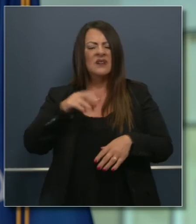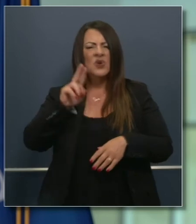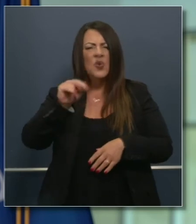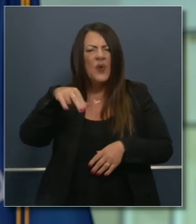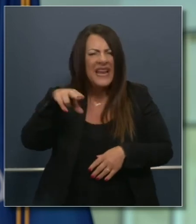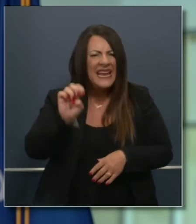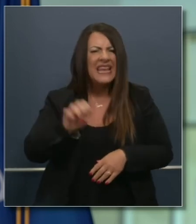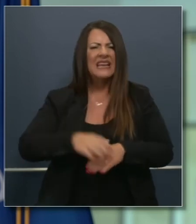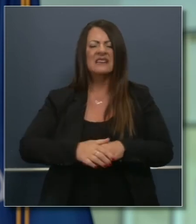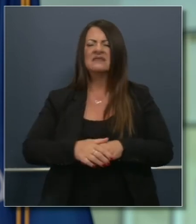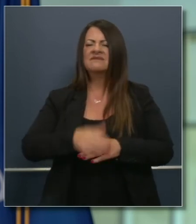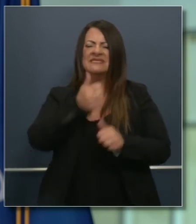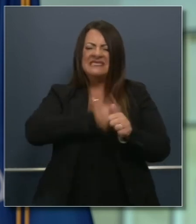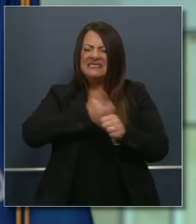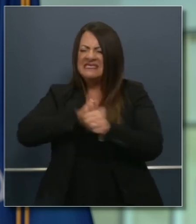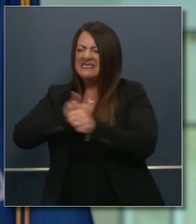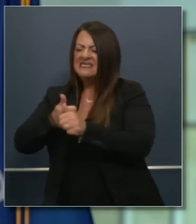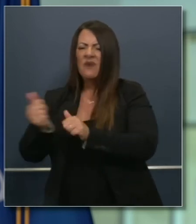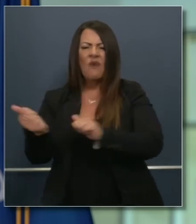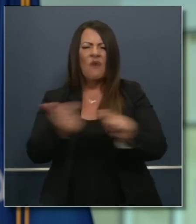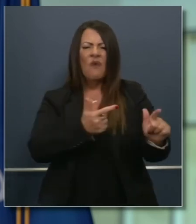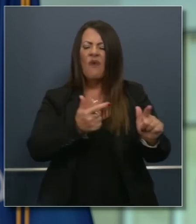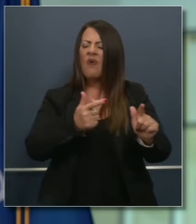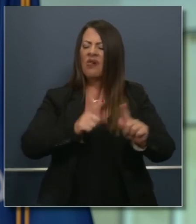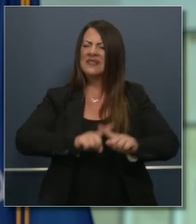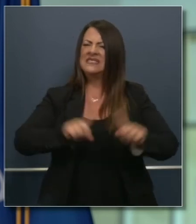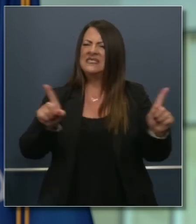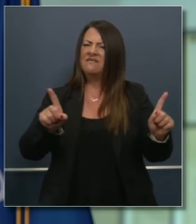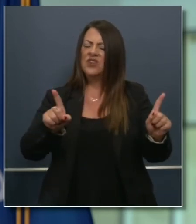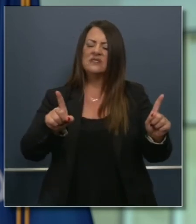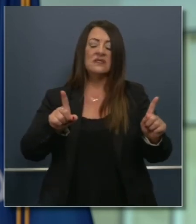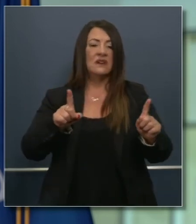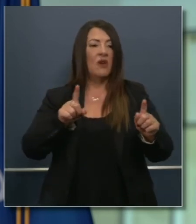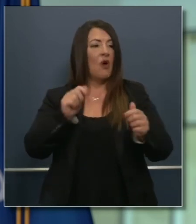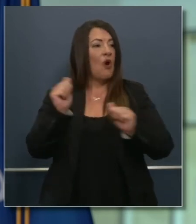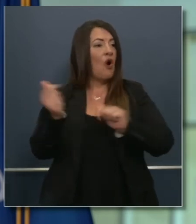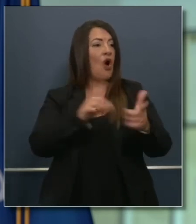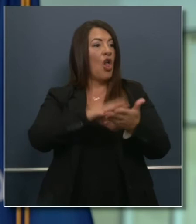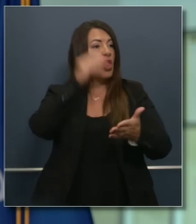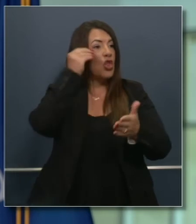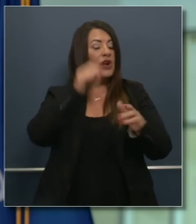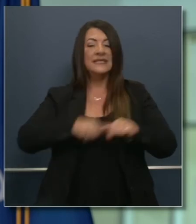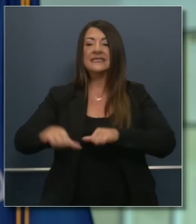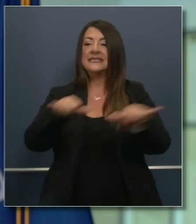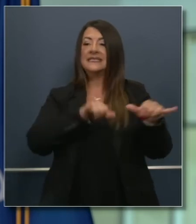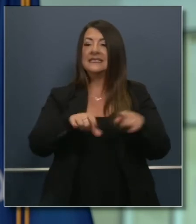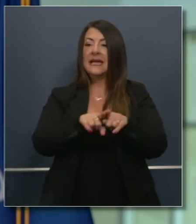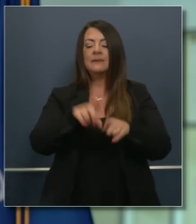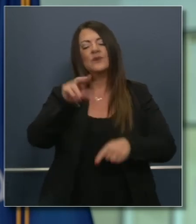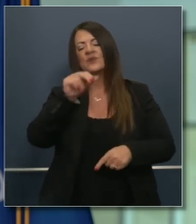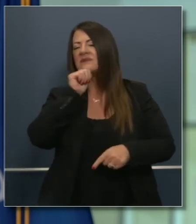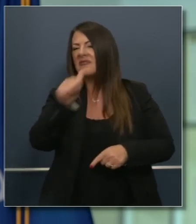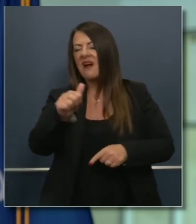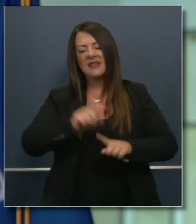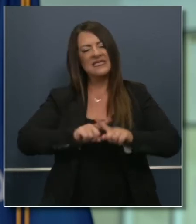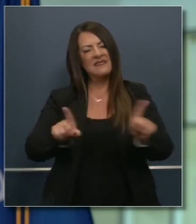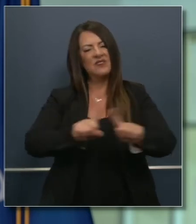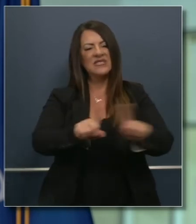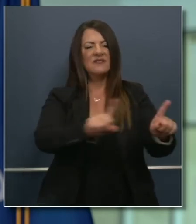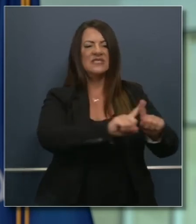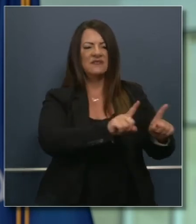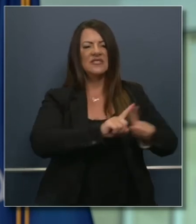and that means that no two of us learn the same and as a consequence this